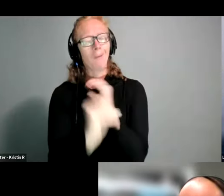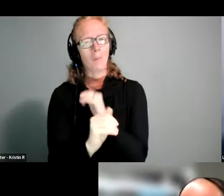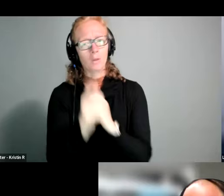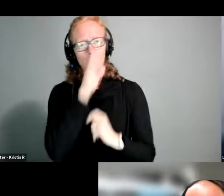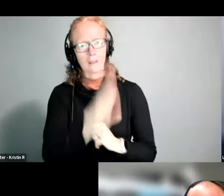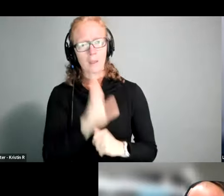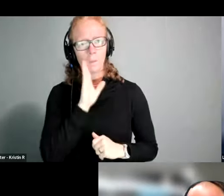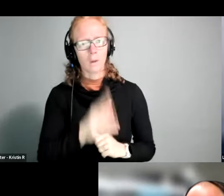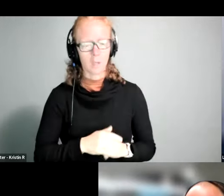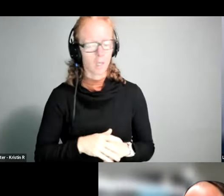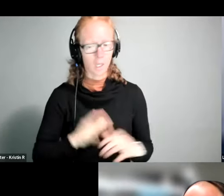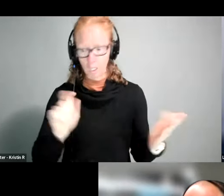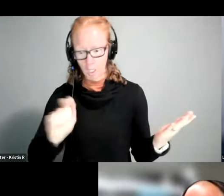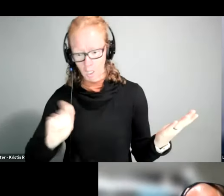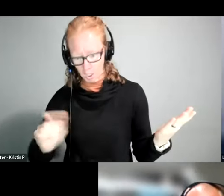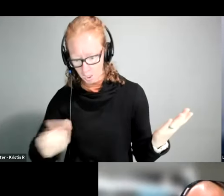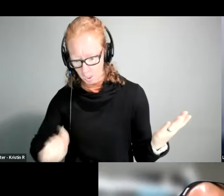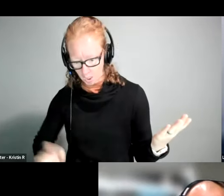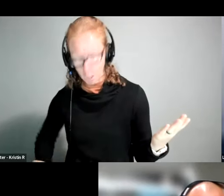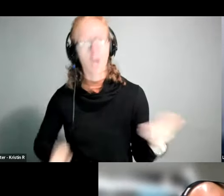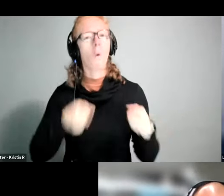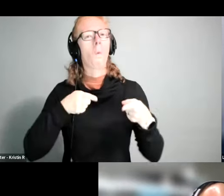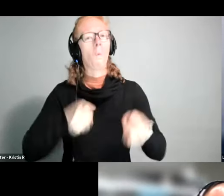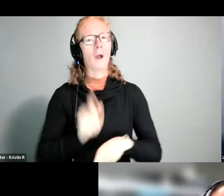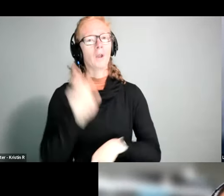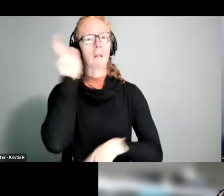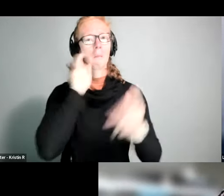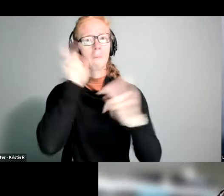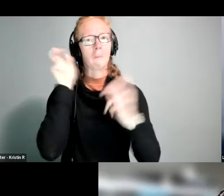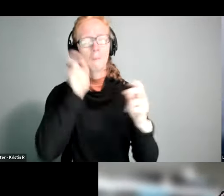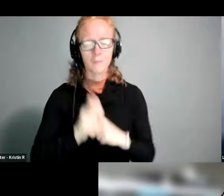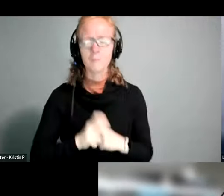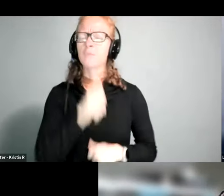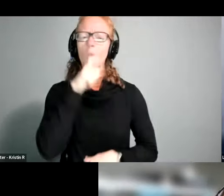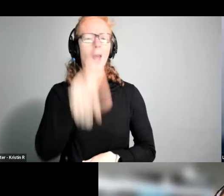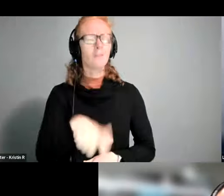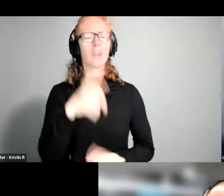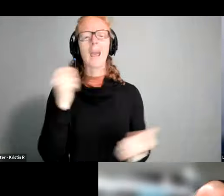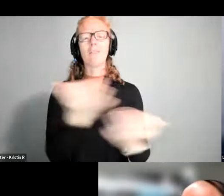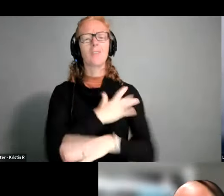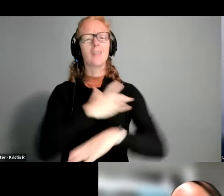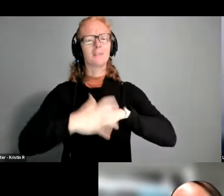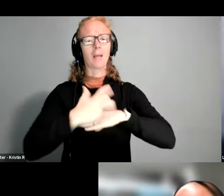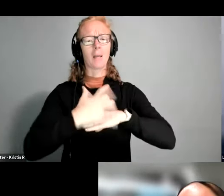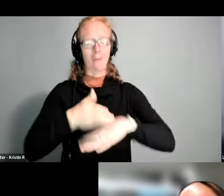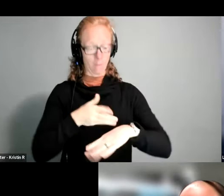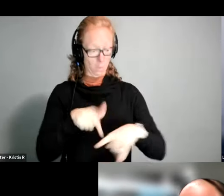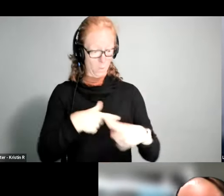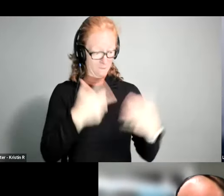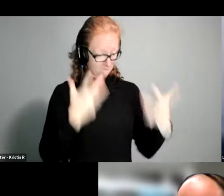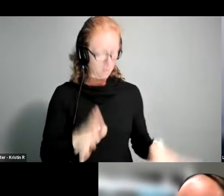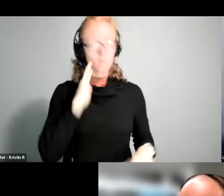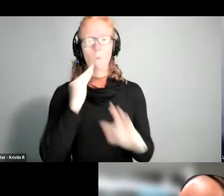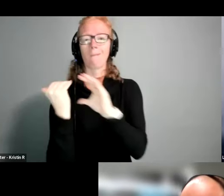there madly scribbling with a pen to get the information because it's all going to be made available to you afterwards as